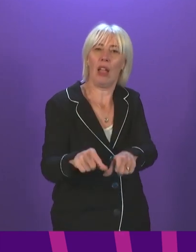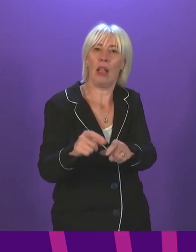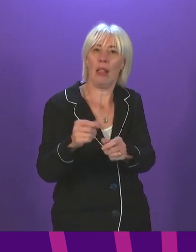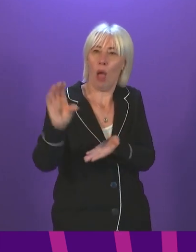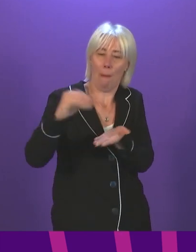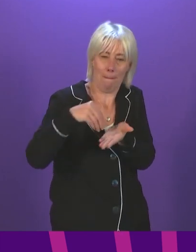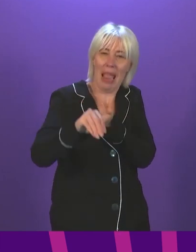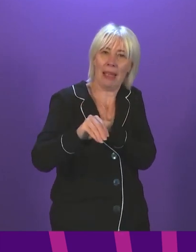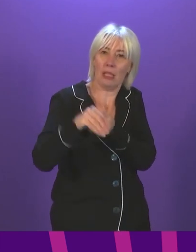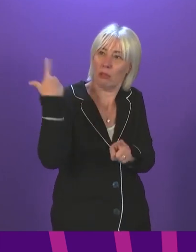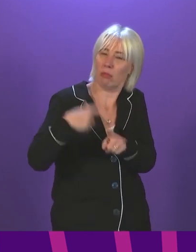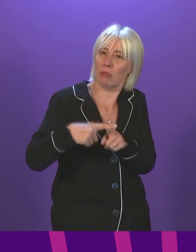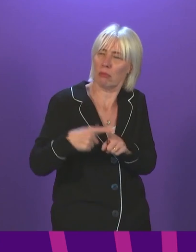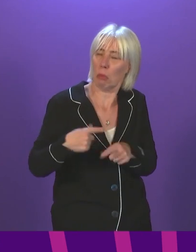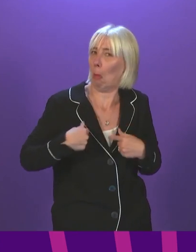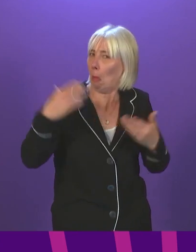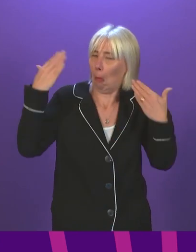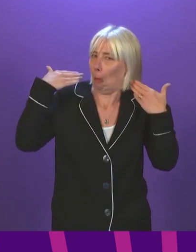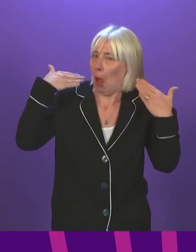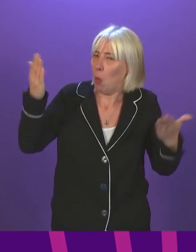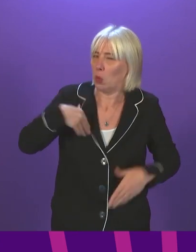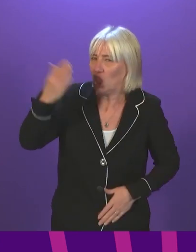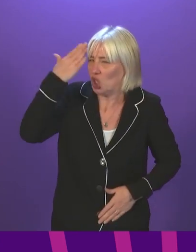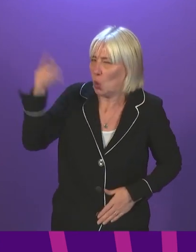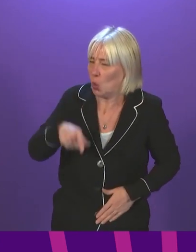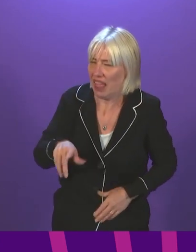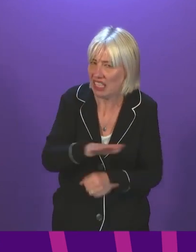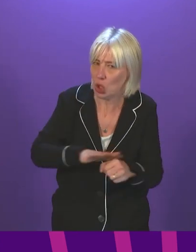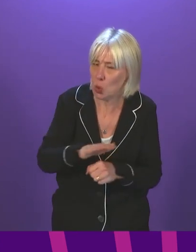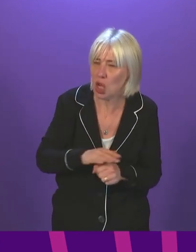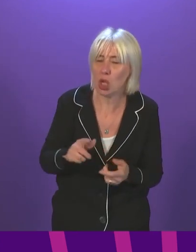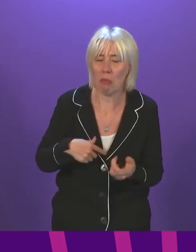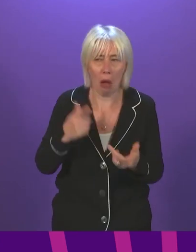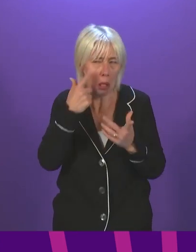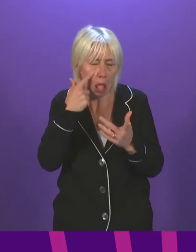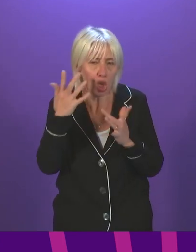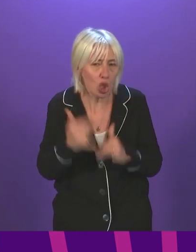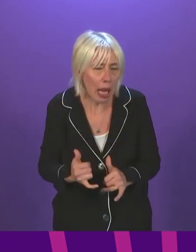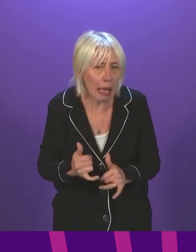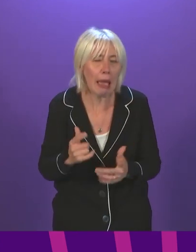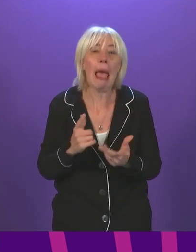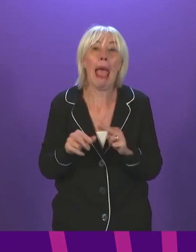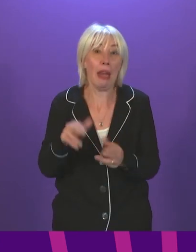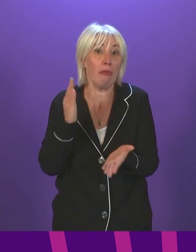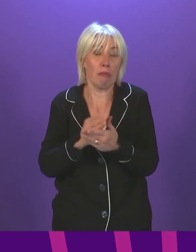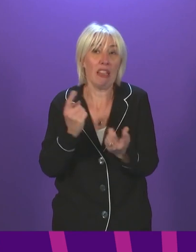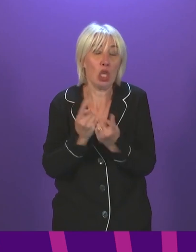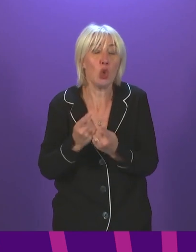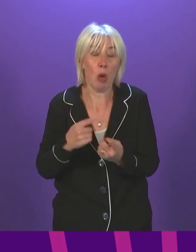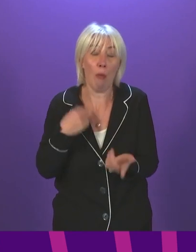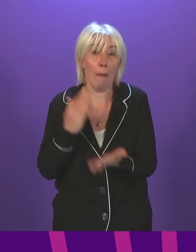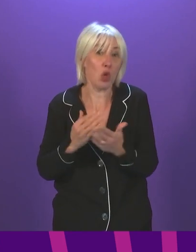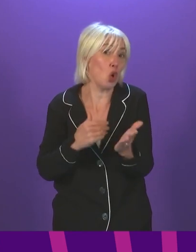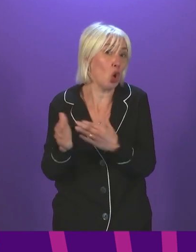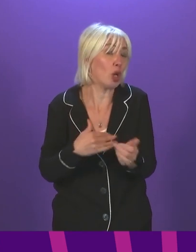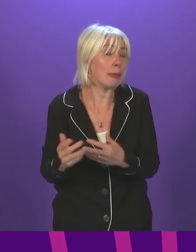I'm certainly not aware of that being the case, but I will look into that just to make sure it is not, and if there's any issue there I will undertake to make sure that is